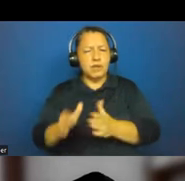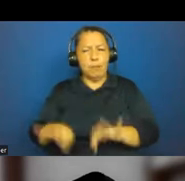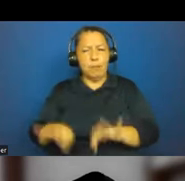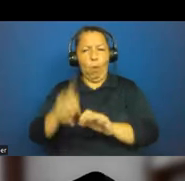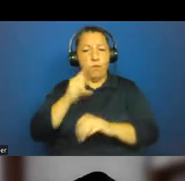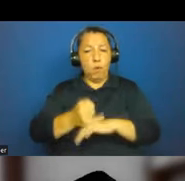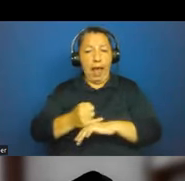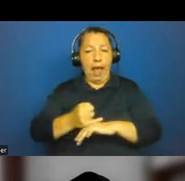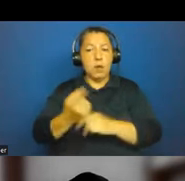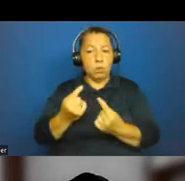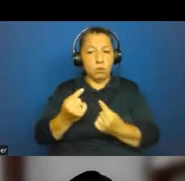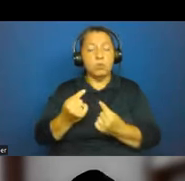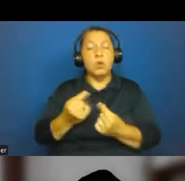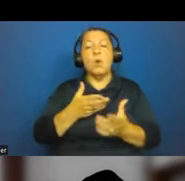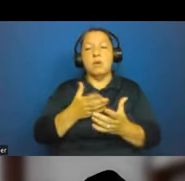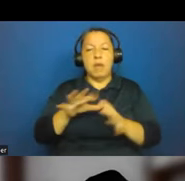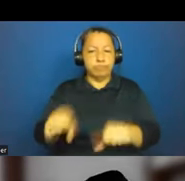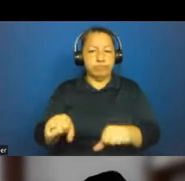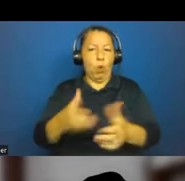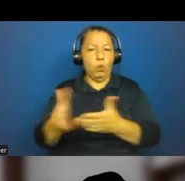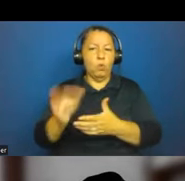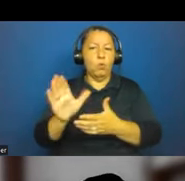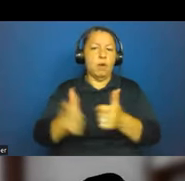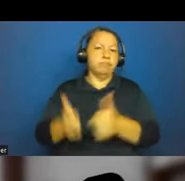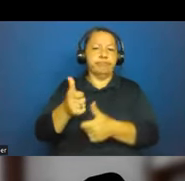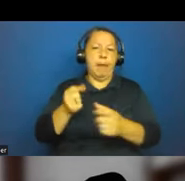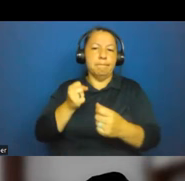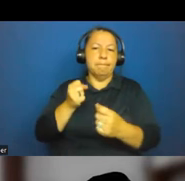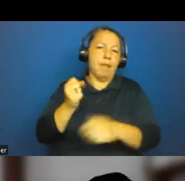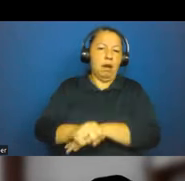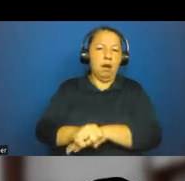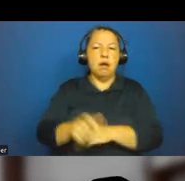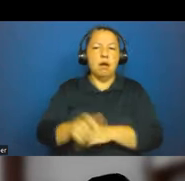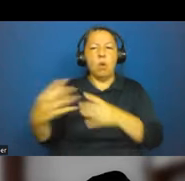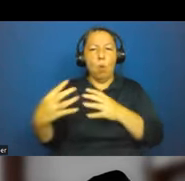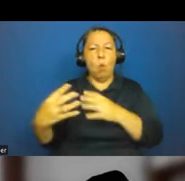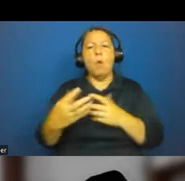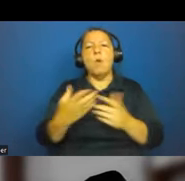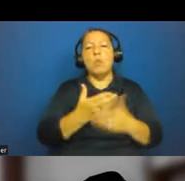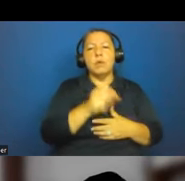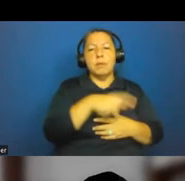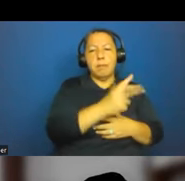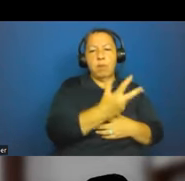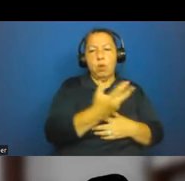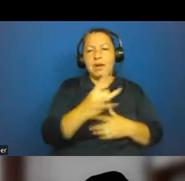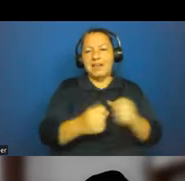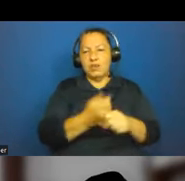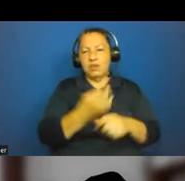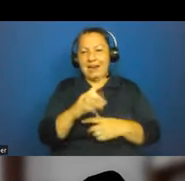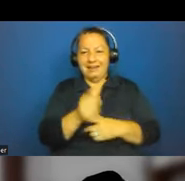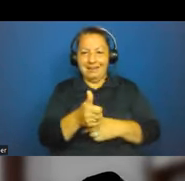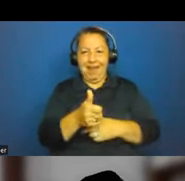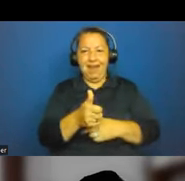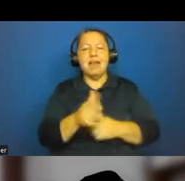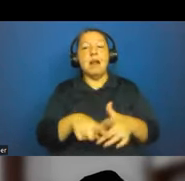superior strength of arms on December 3rd to 1810. And really, this marked a massive